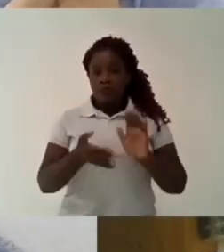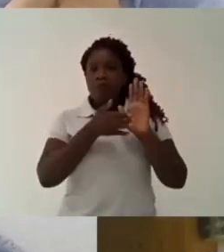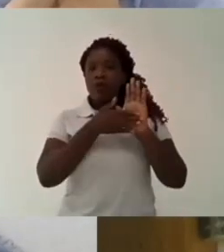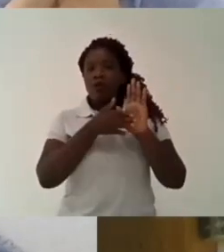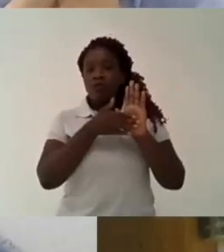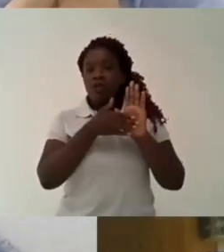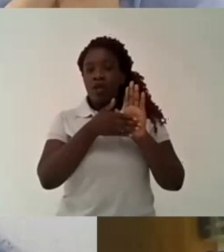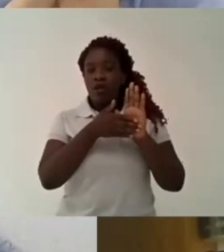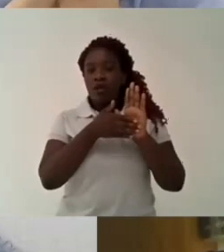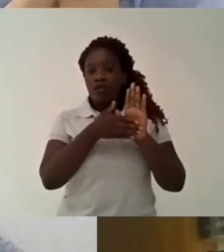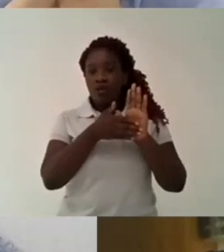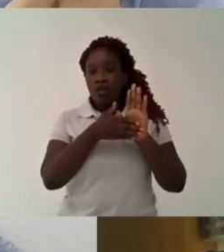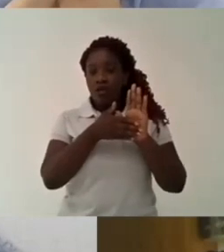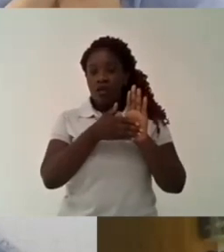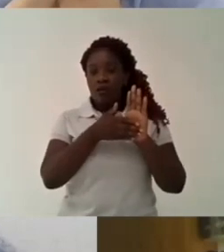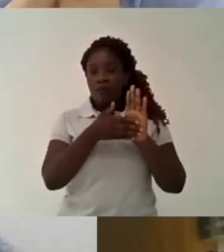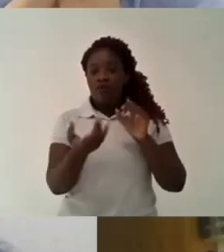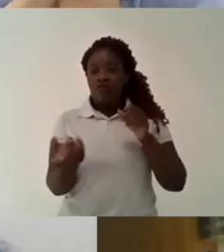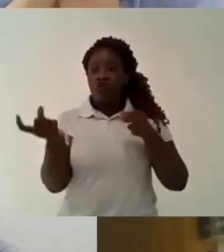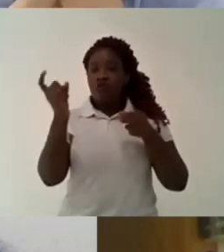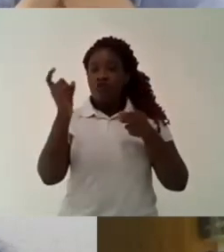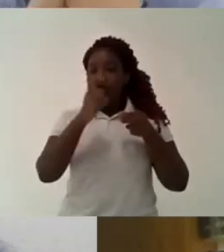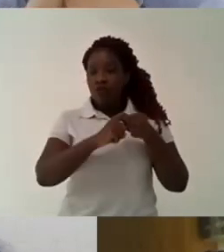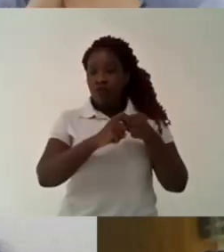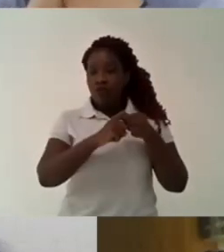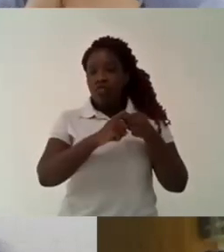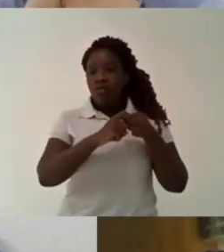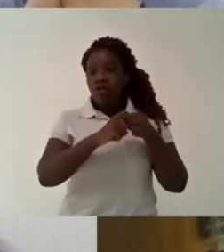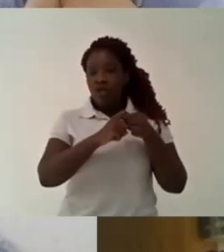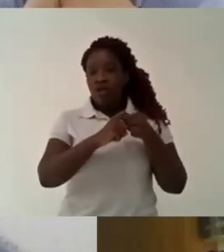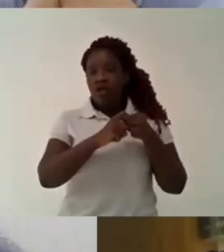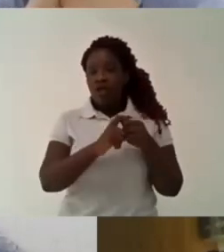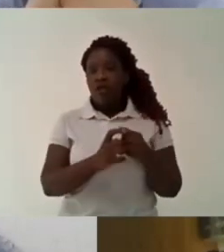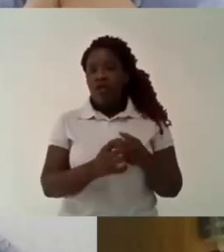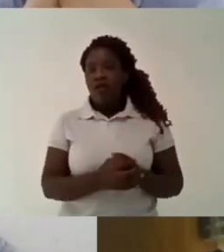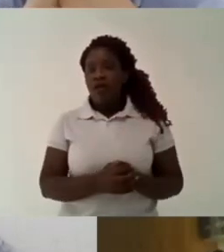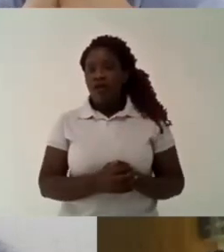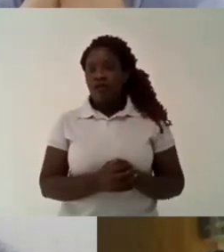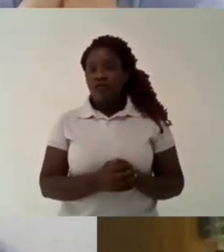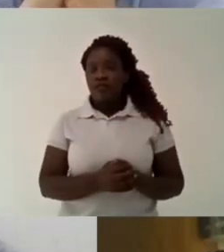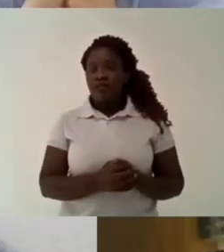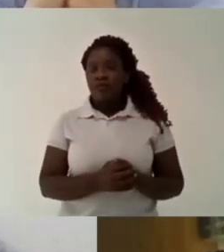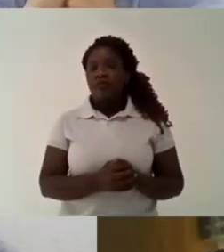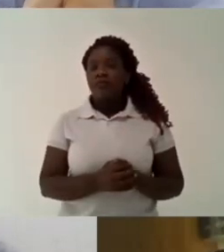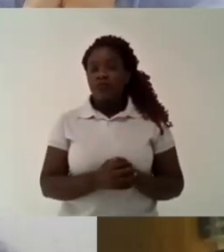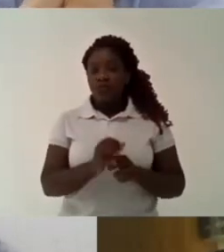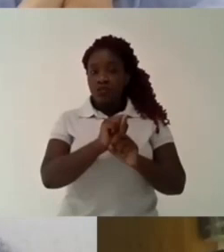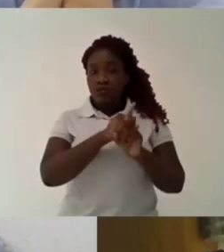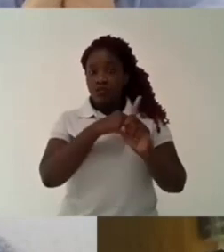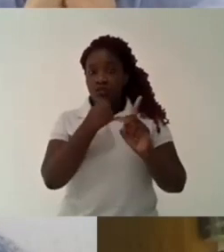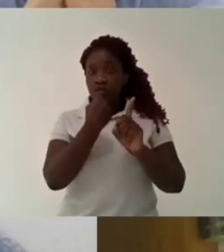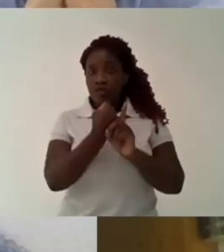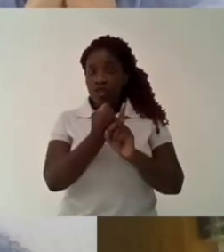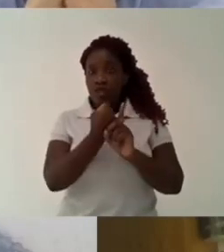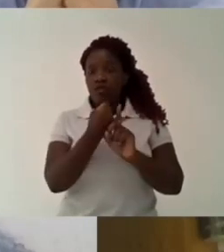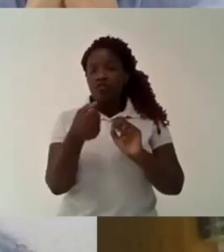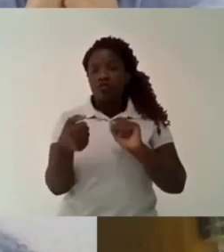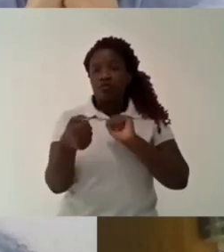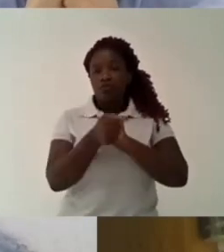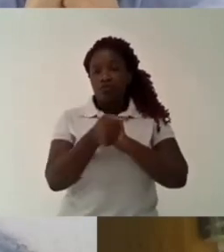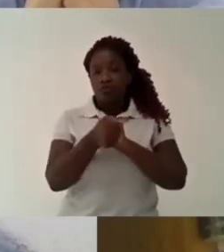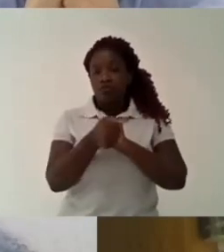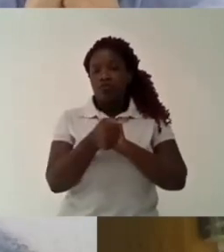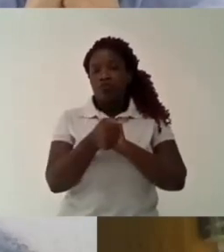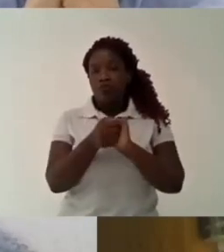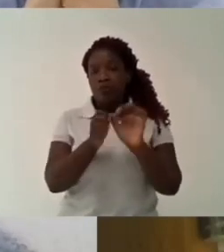we at the national uh the postgraduate national plan we we want to be